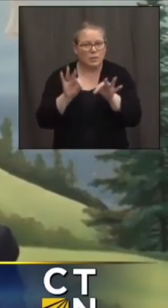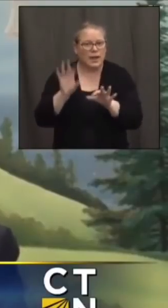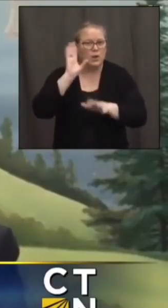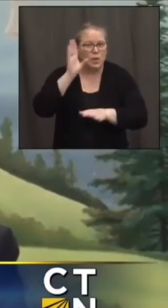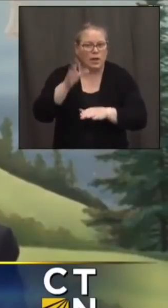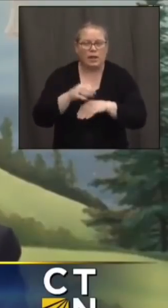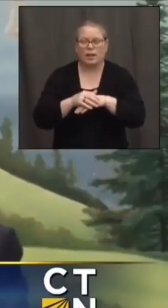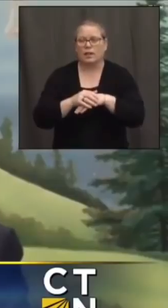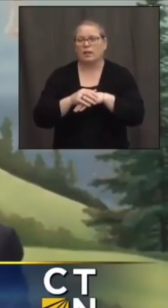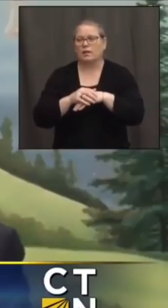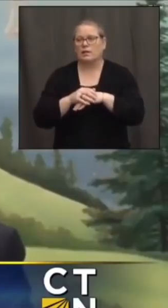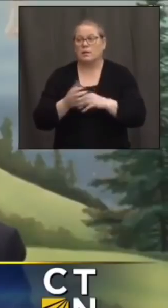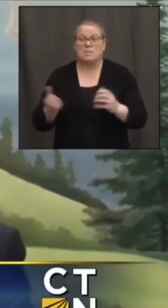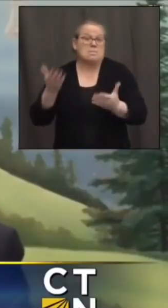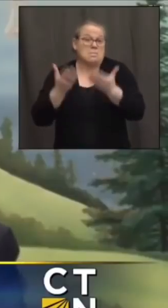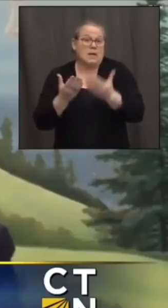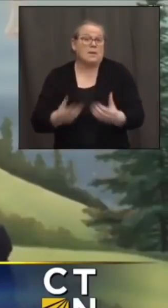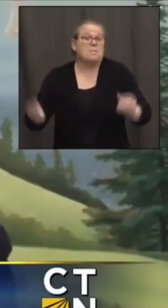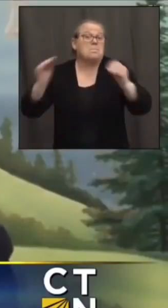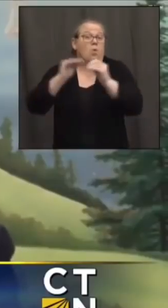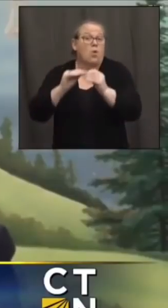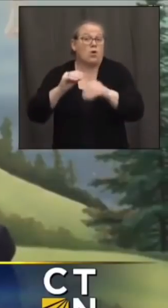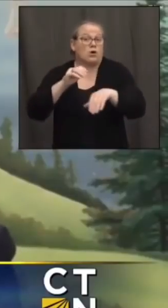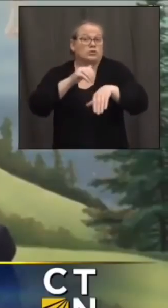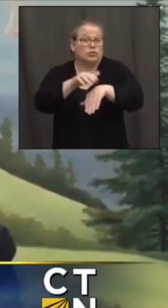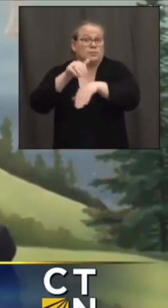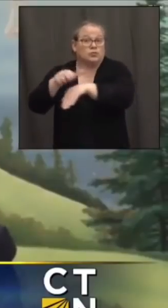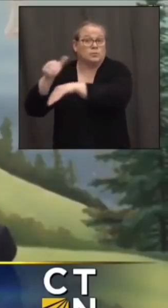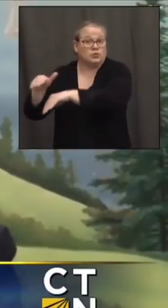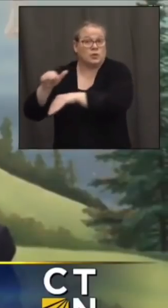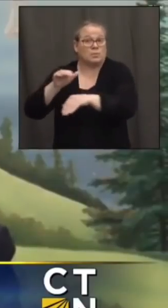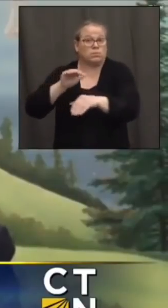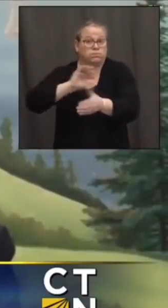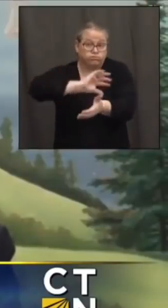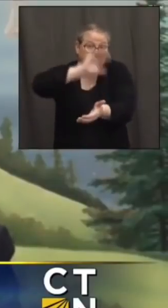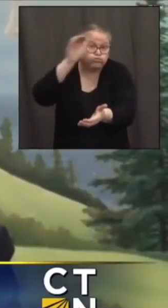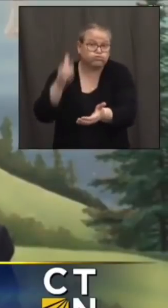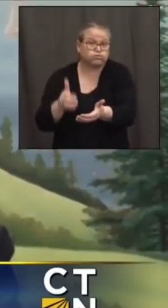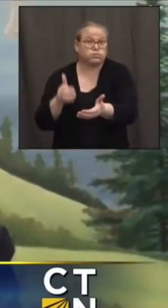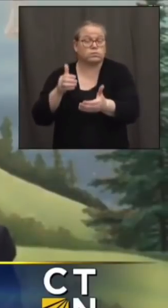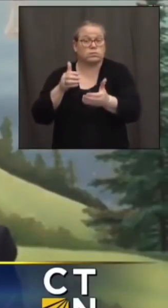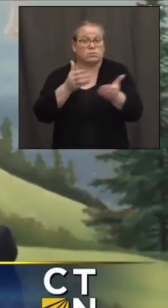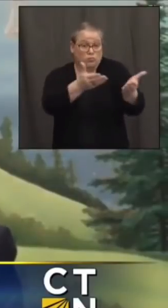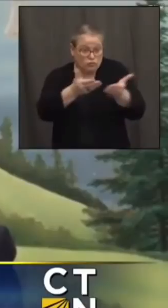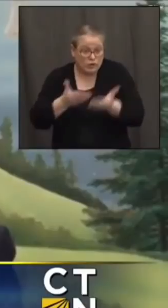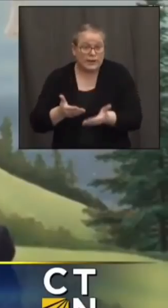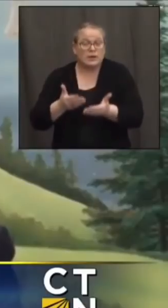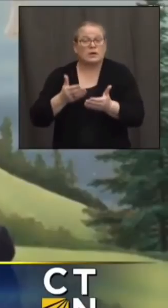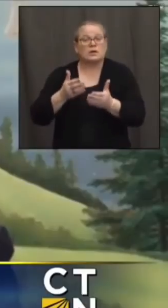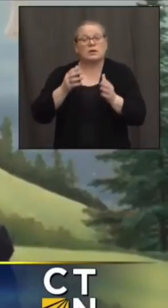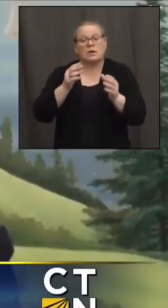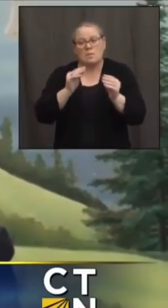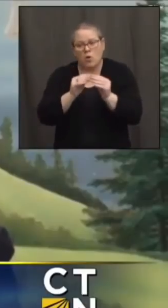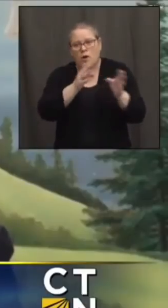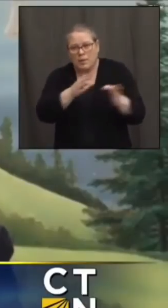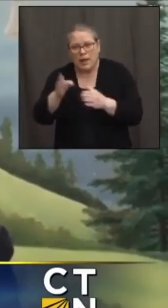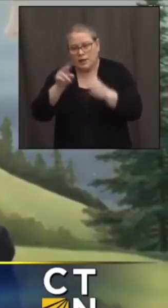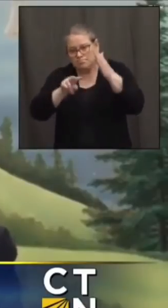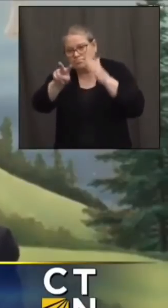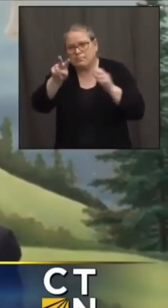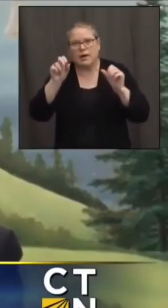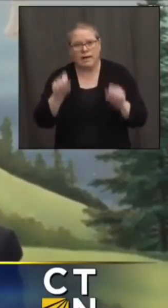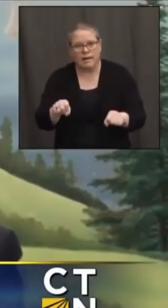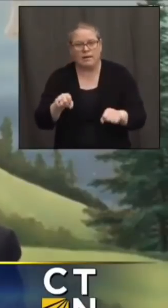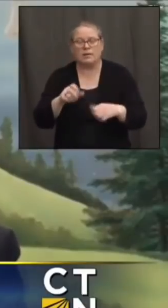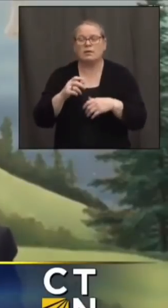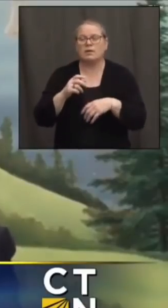vaccines maybe be able to plan out a little bit further in advance but i i do think that over the last a couple weeks the coordination between